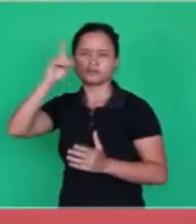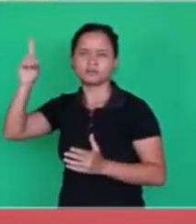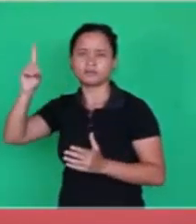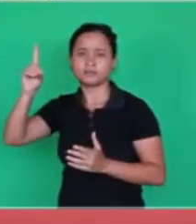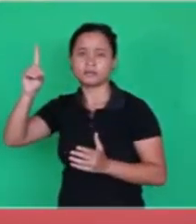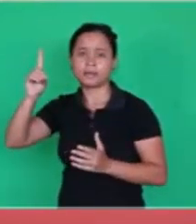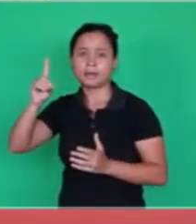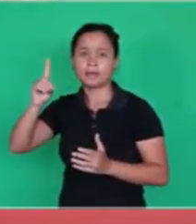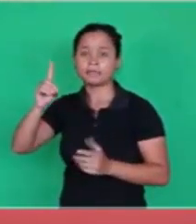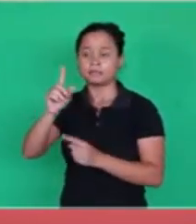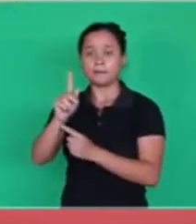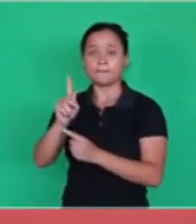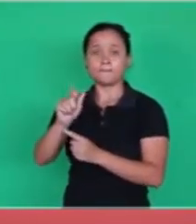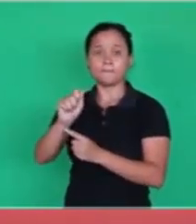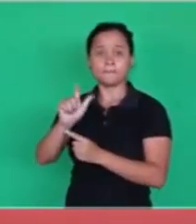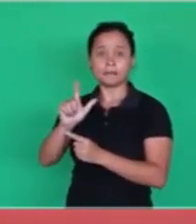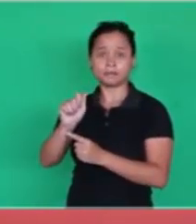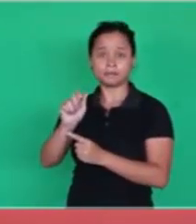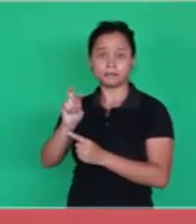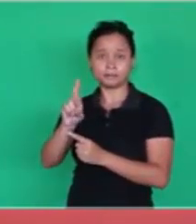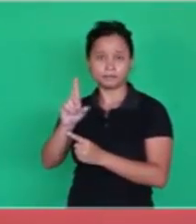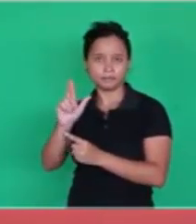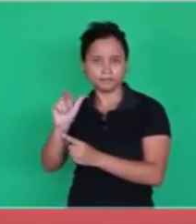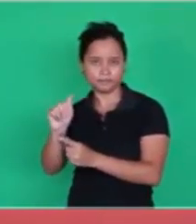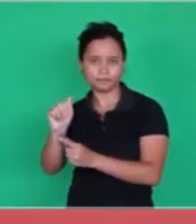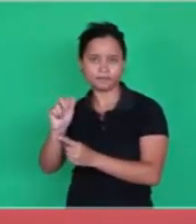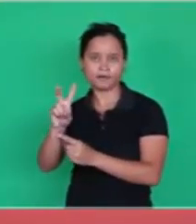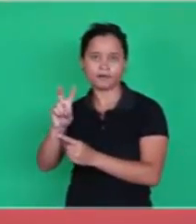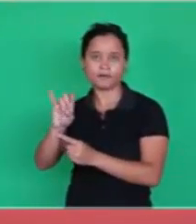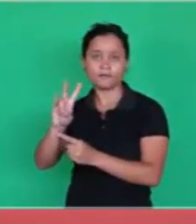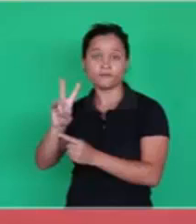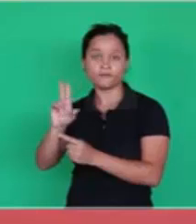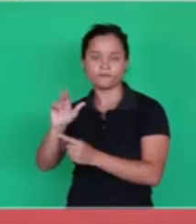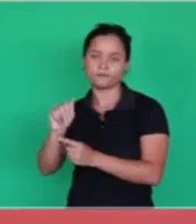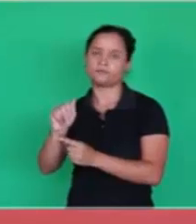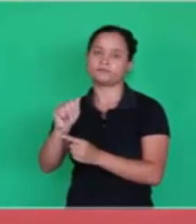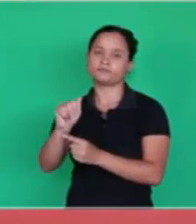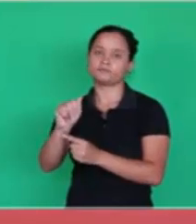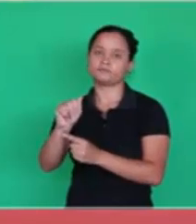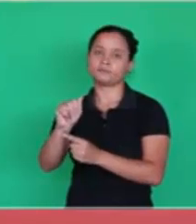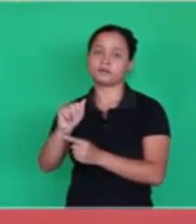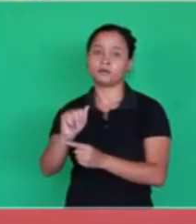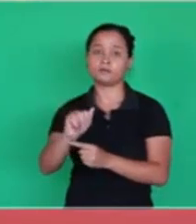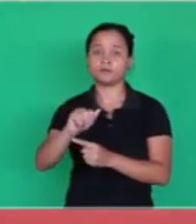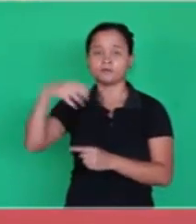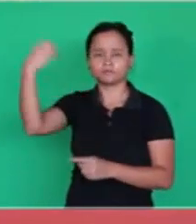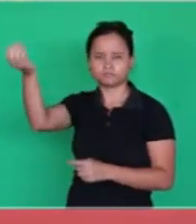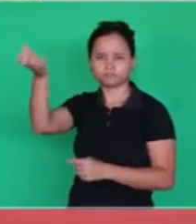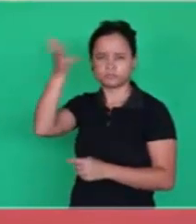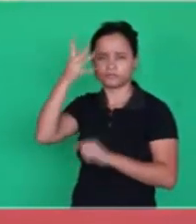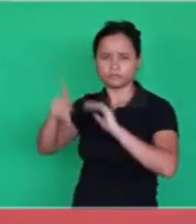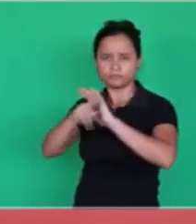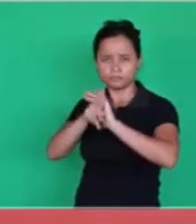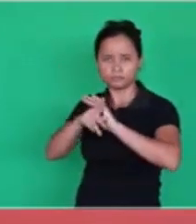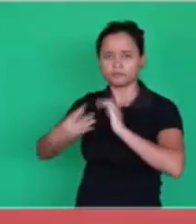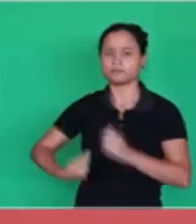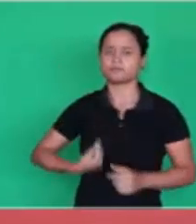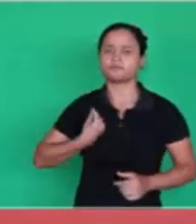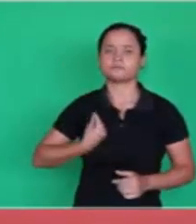word, in the word that has life. So as we look here, the biblical revelation